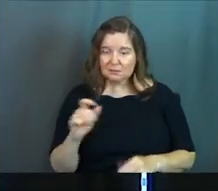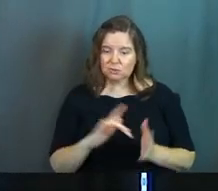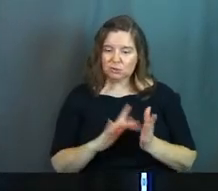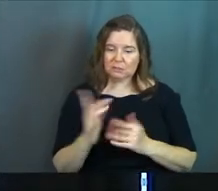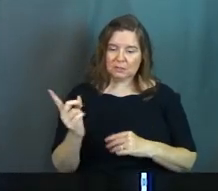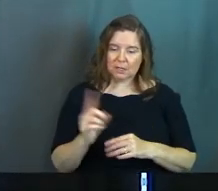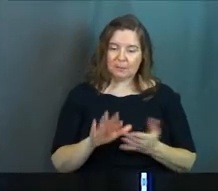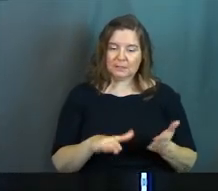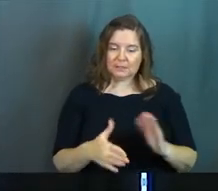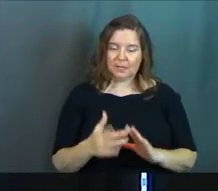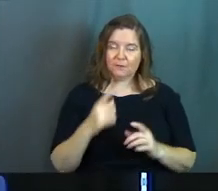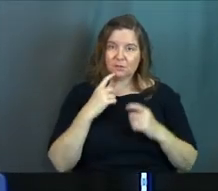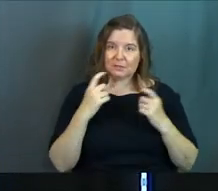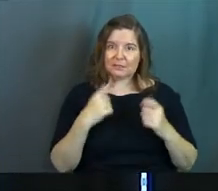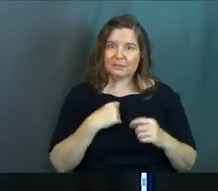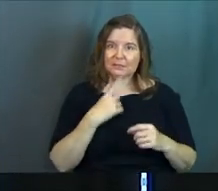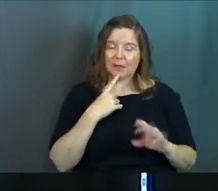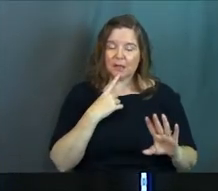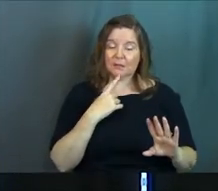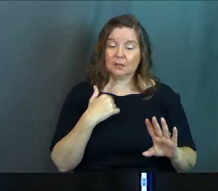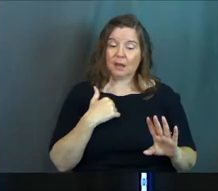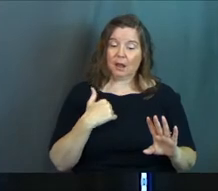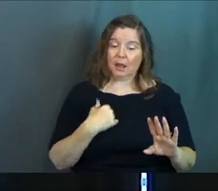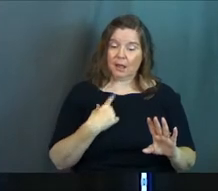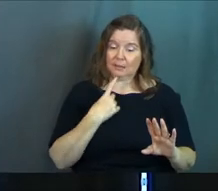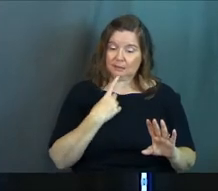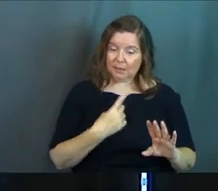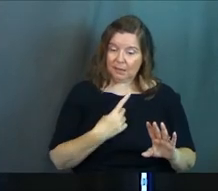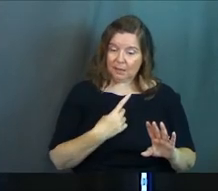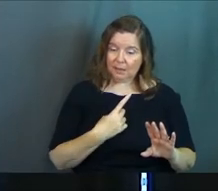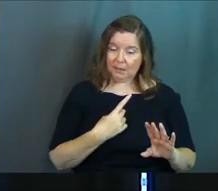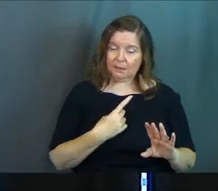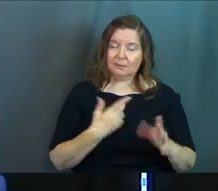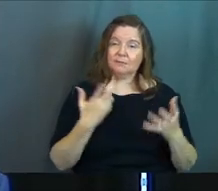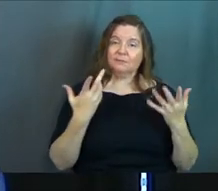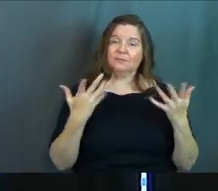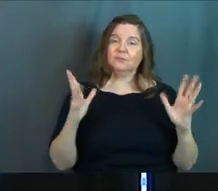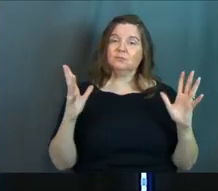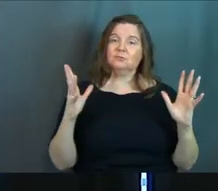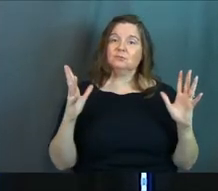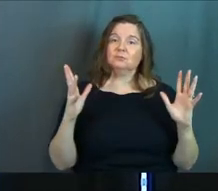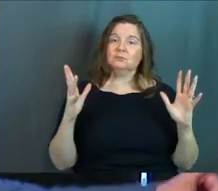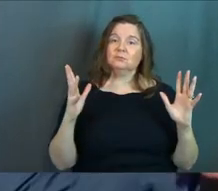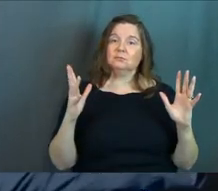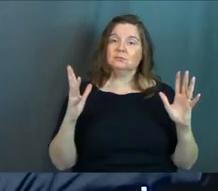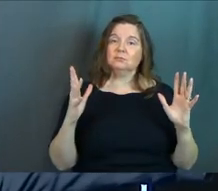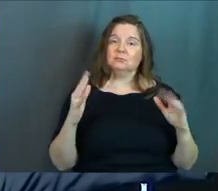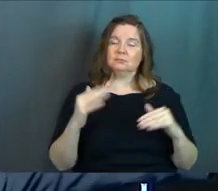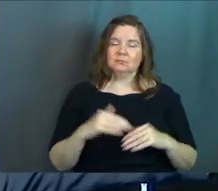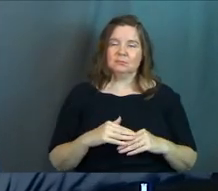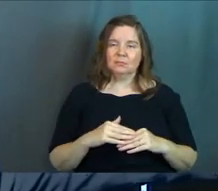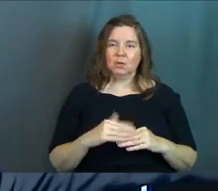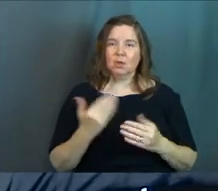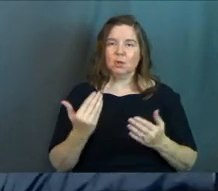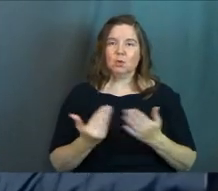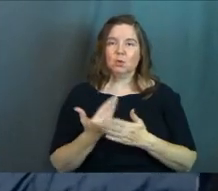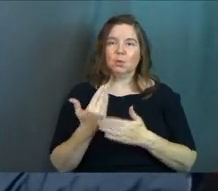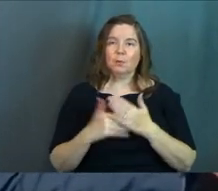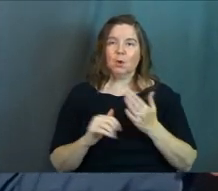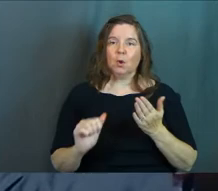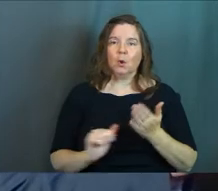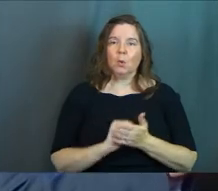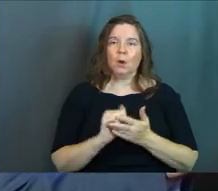Jesus comes and dies for your sins and says, and I say, it's settled. New birth washed